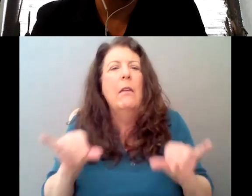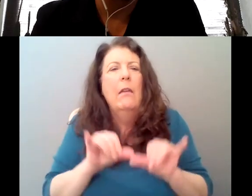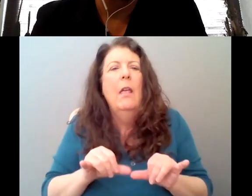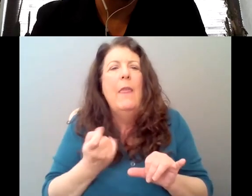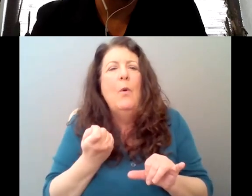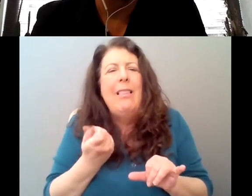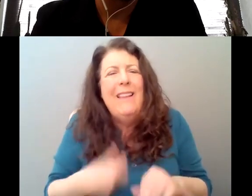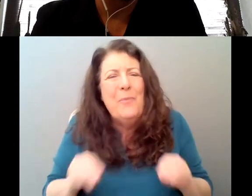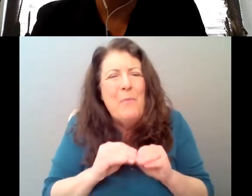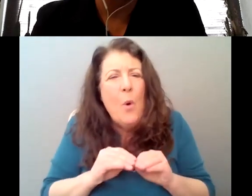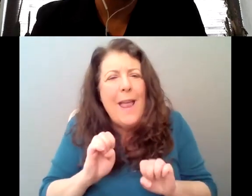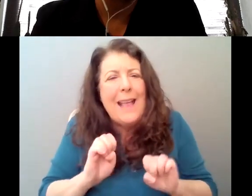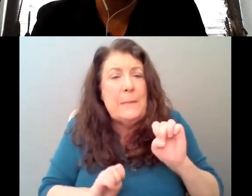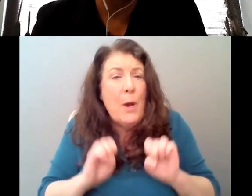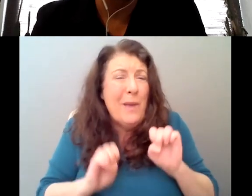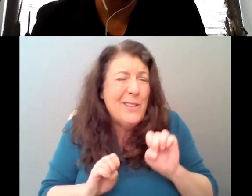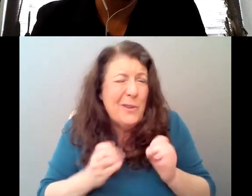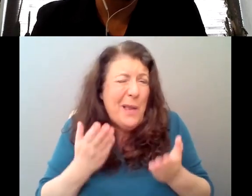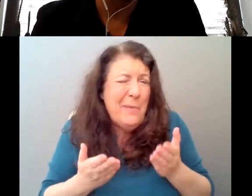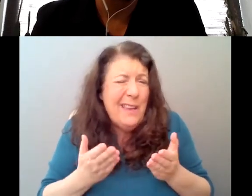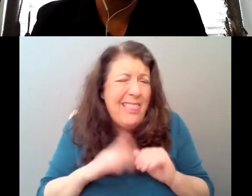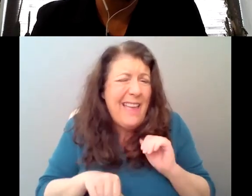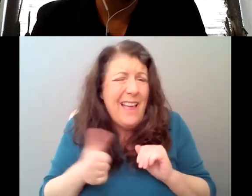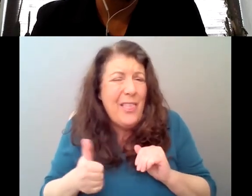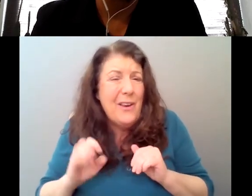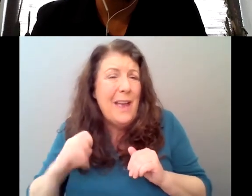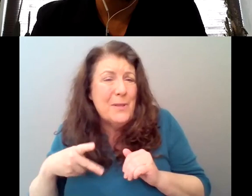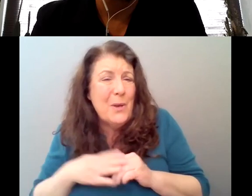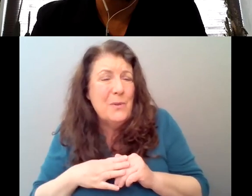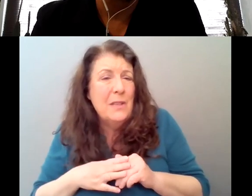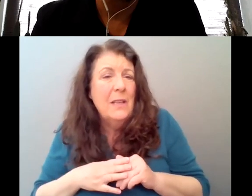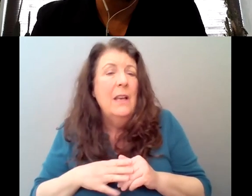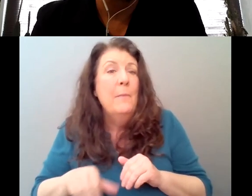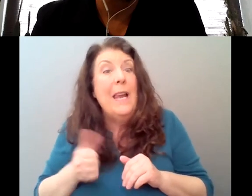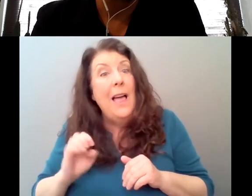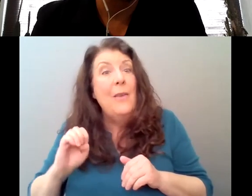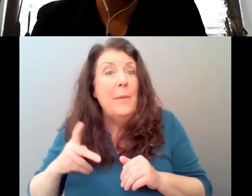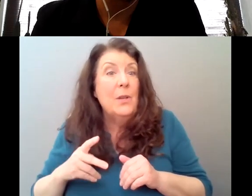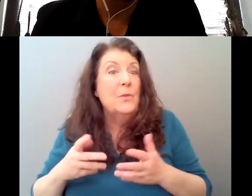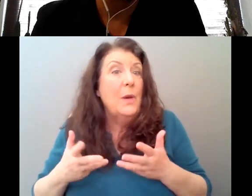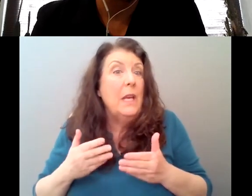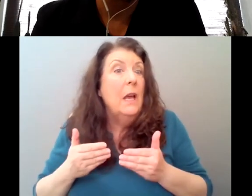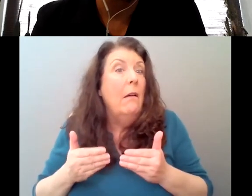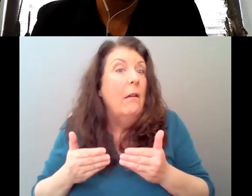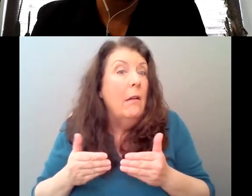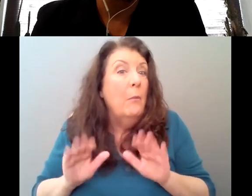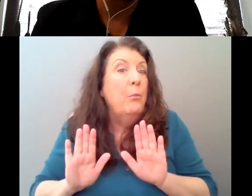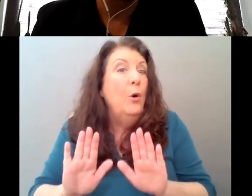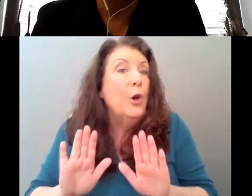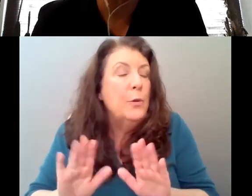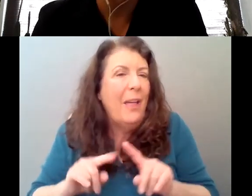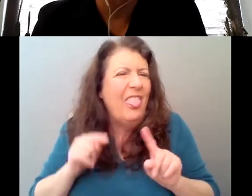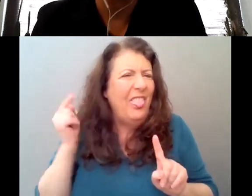maybe other episodes have sustained. And maybe it was like, we went right up to the edge of like, is this okay? Can we do this in a, in a TV